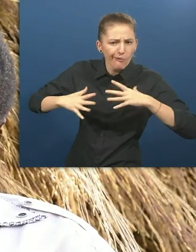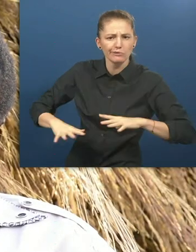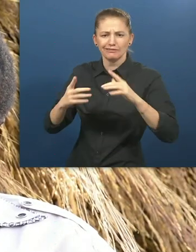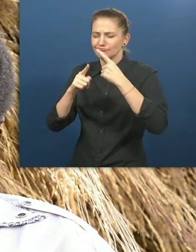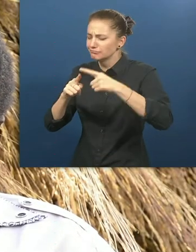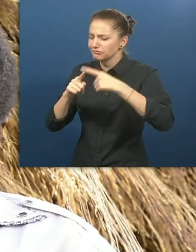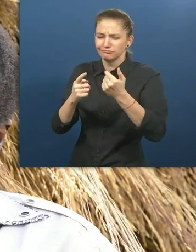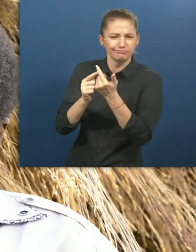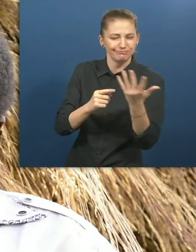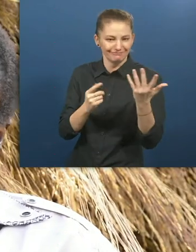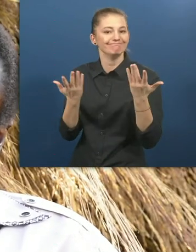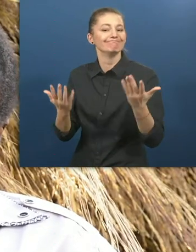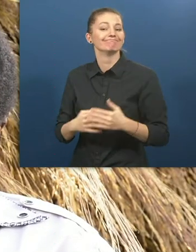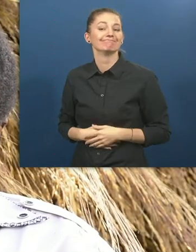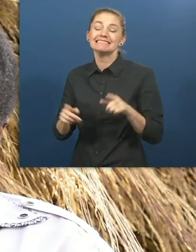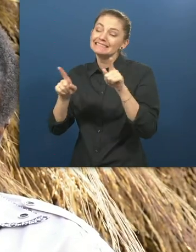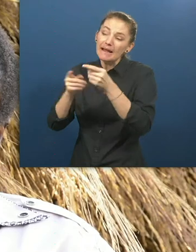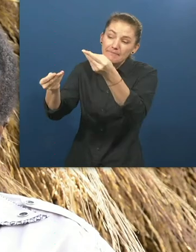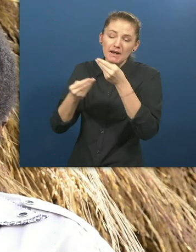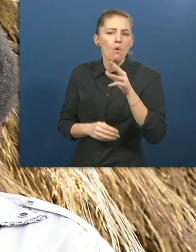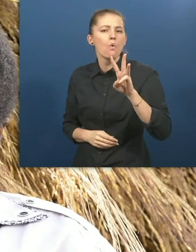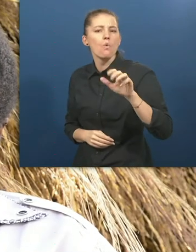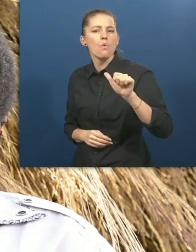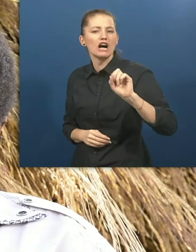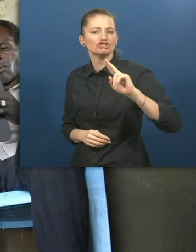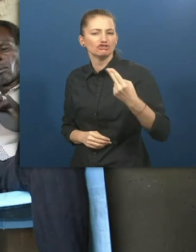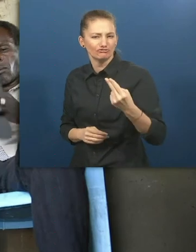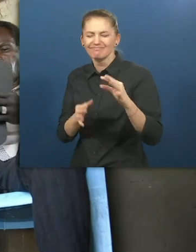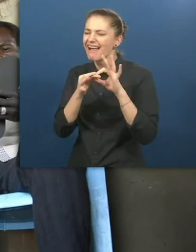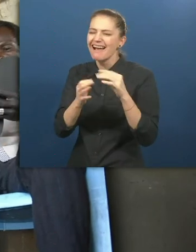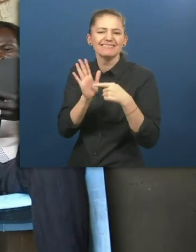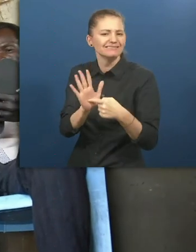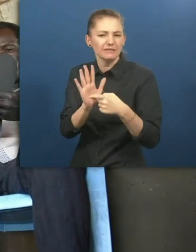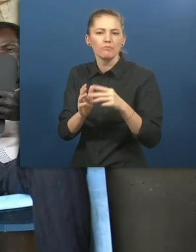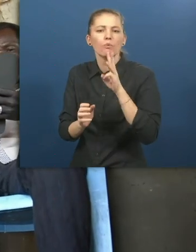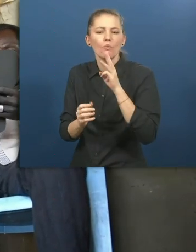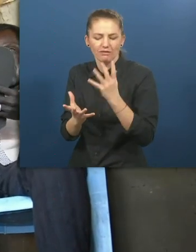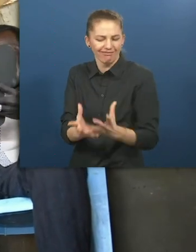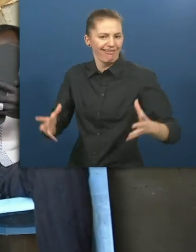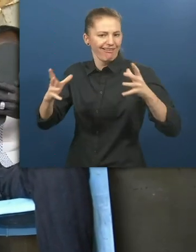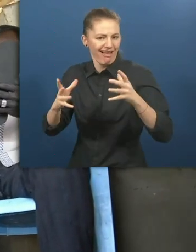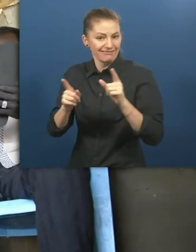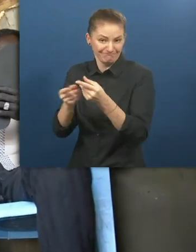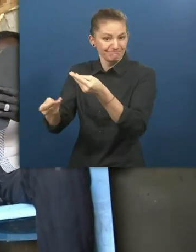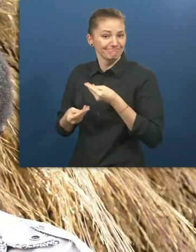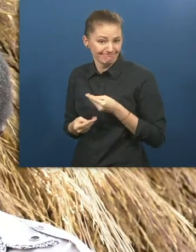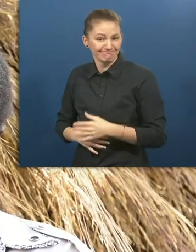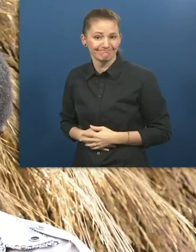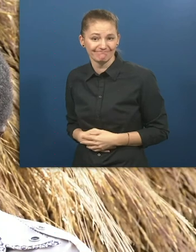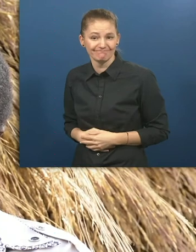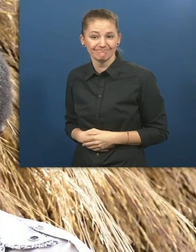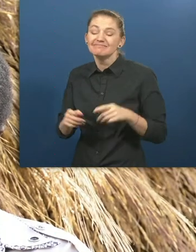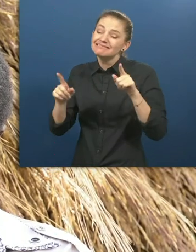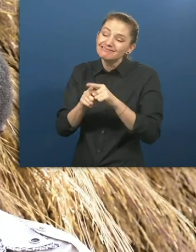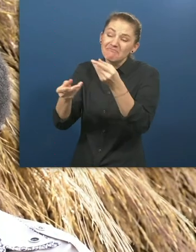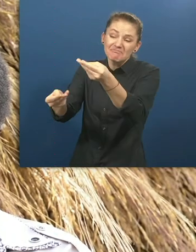what the facility is like, watercans, then also like right now. These skills,